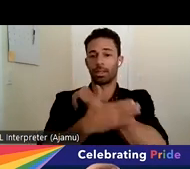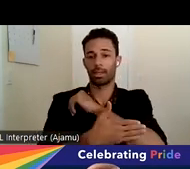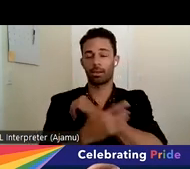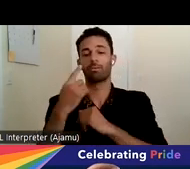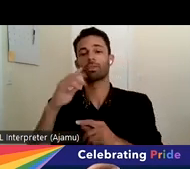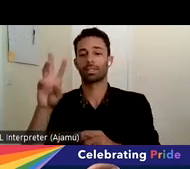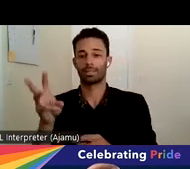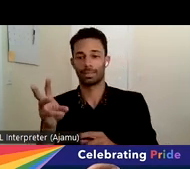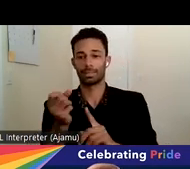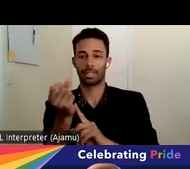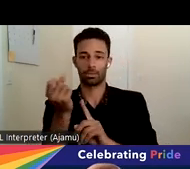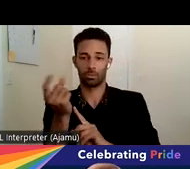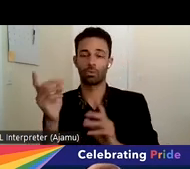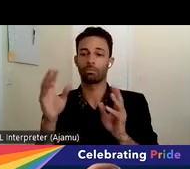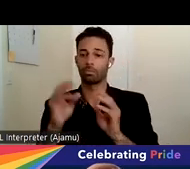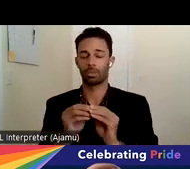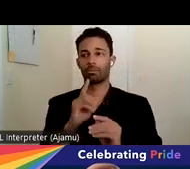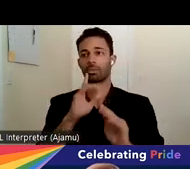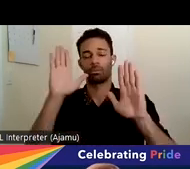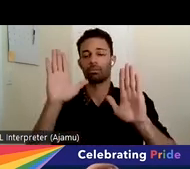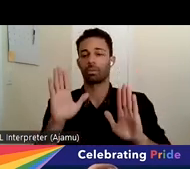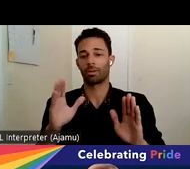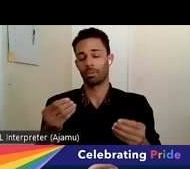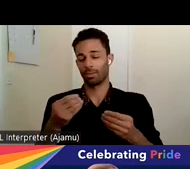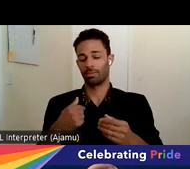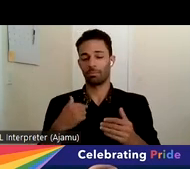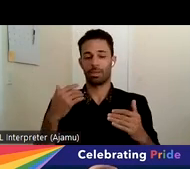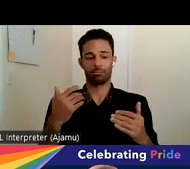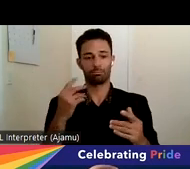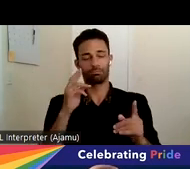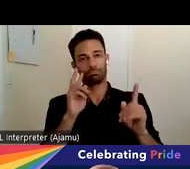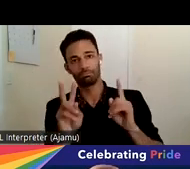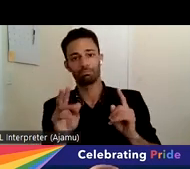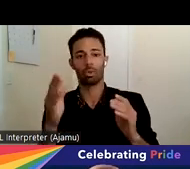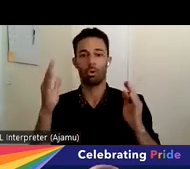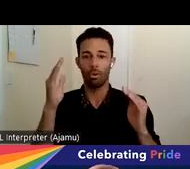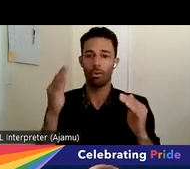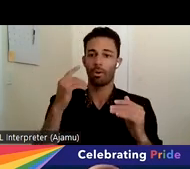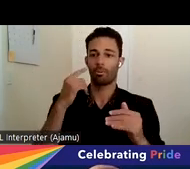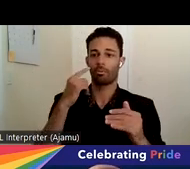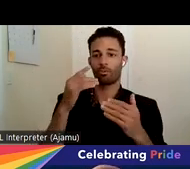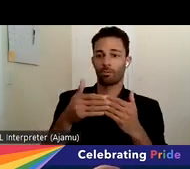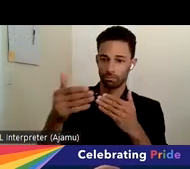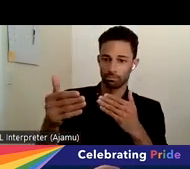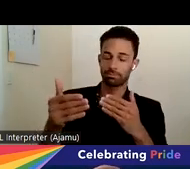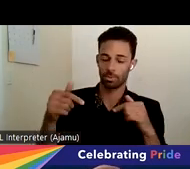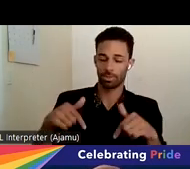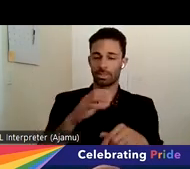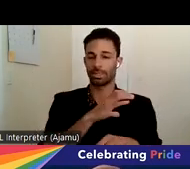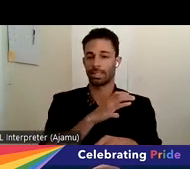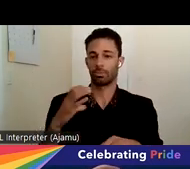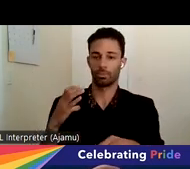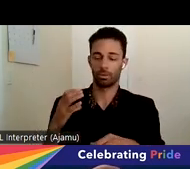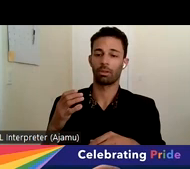It's just incredible and gave me so much hope for what is ahead for what is ahead council because they